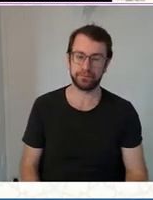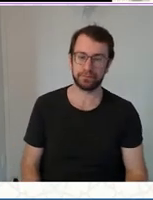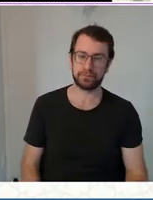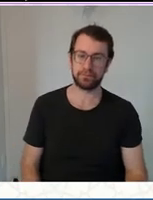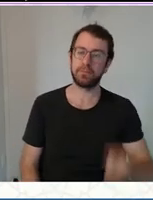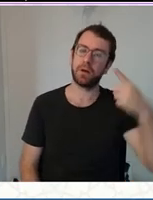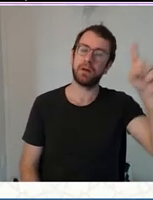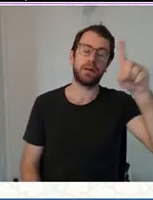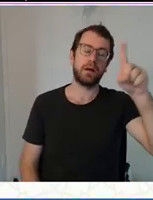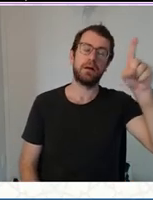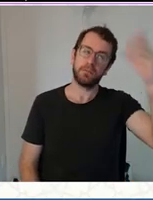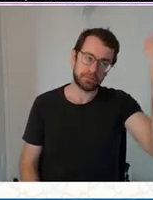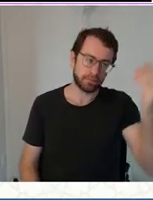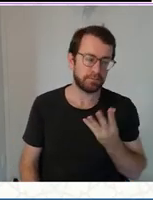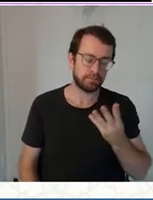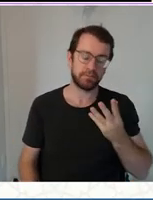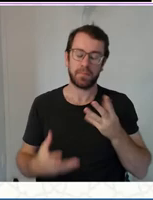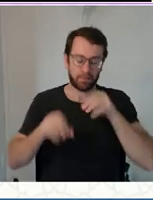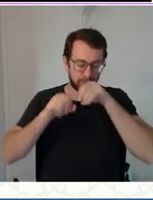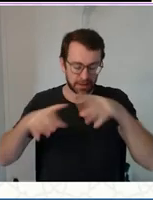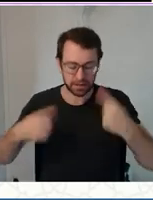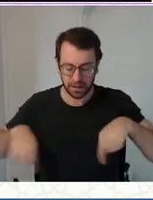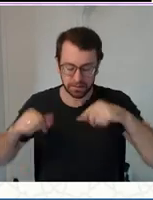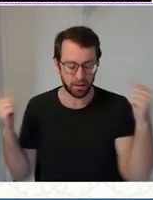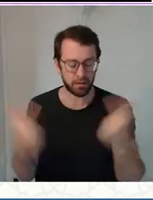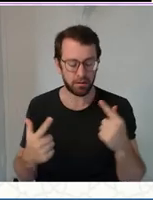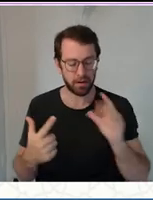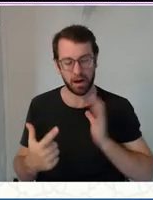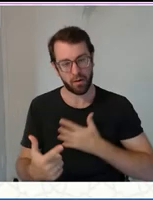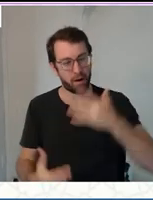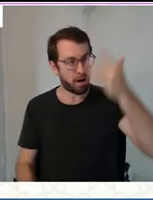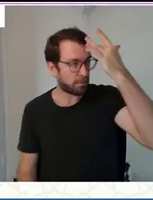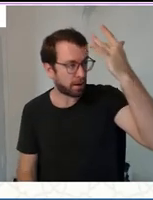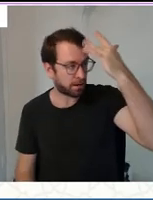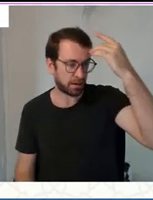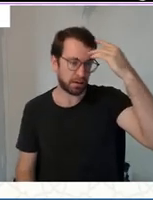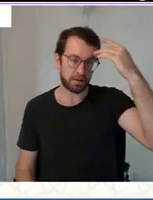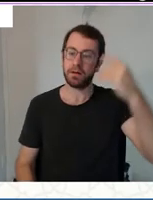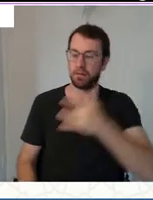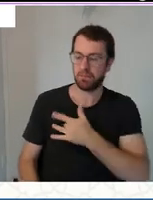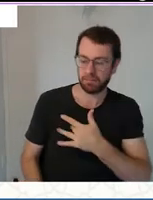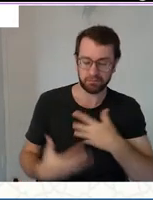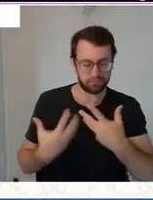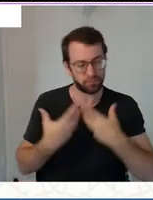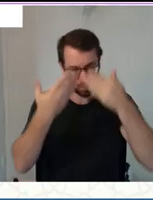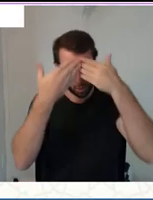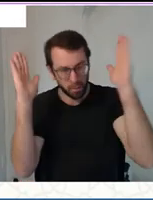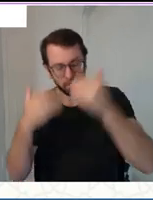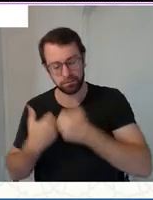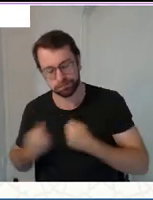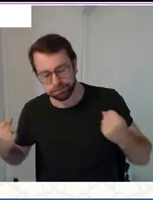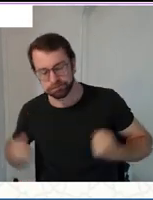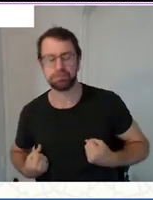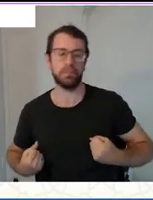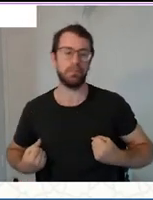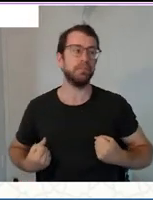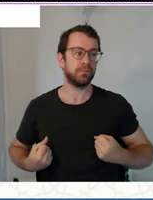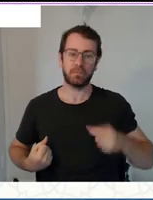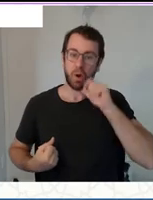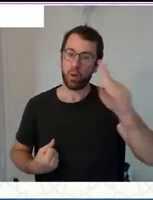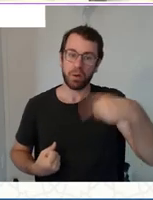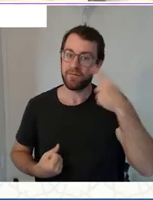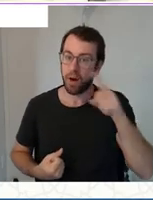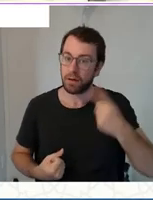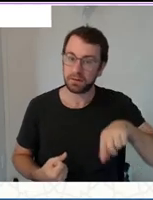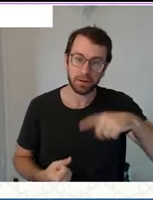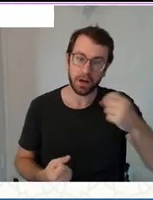all of us. May He open our hearts and minds so that not only can we understand this wonderful message He has revealed for the upliftment of mankind,